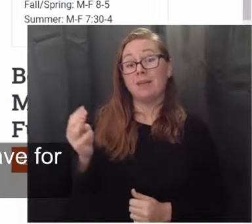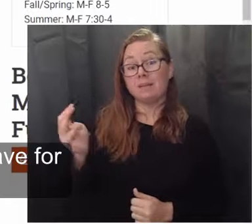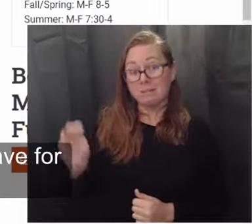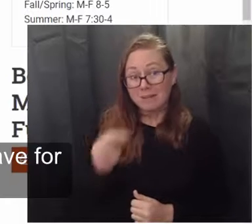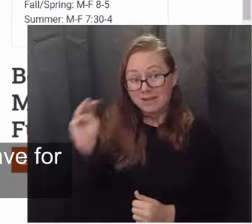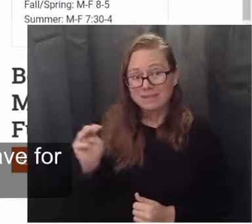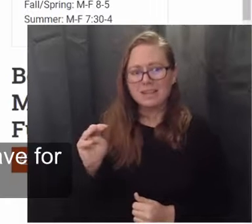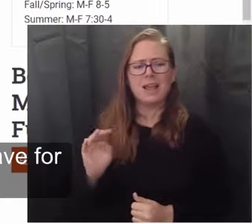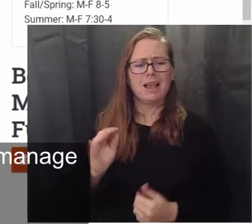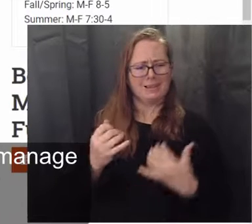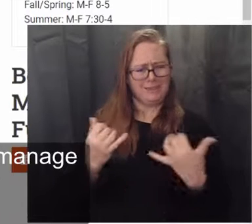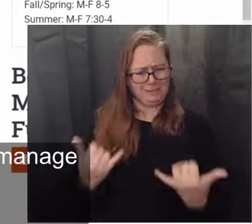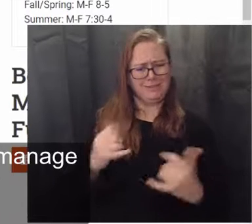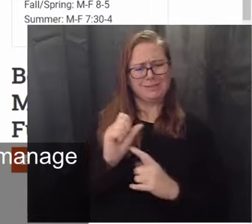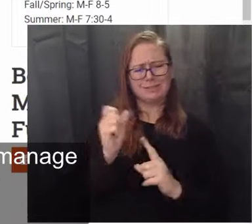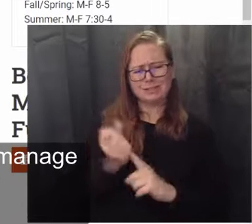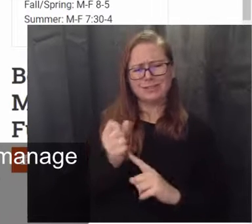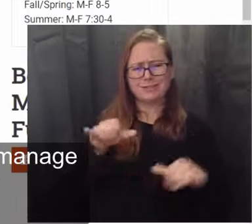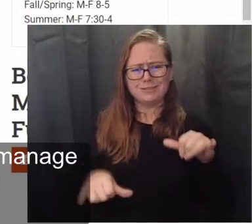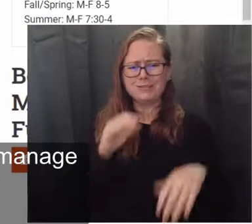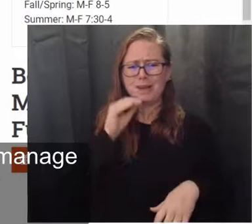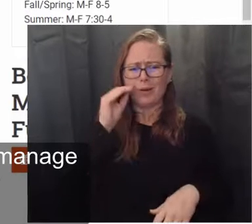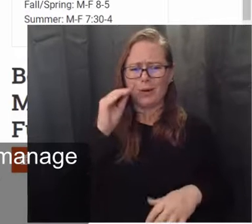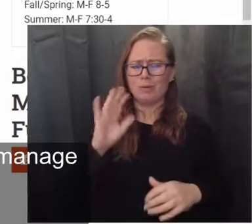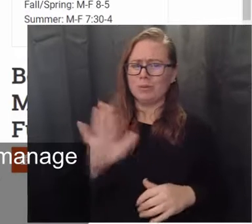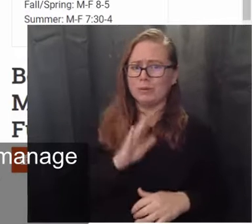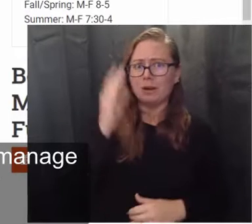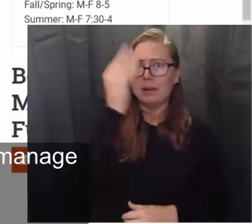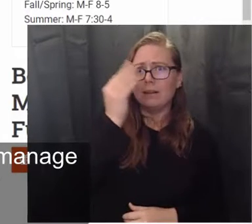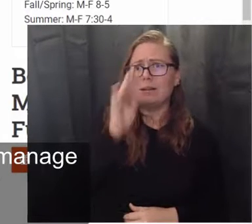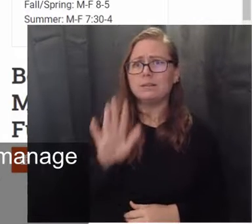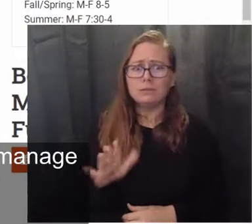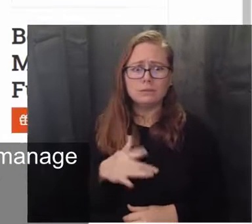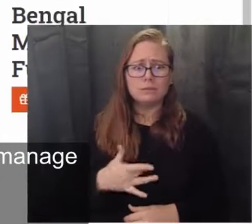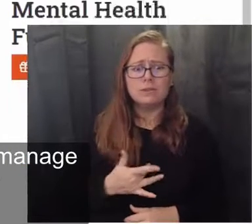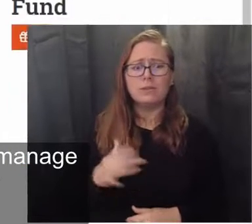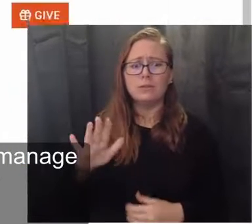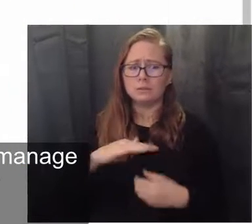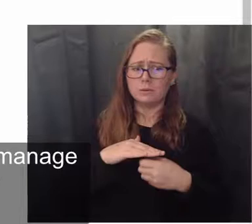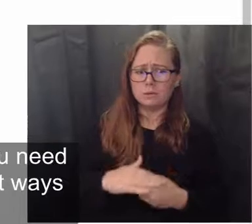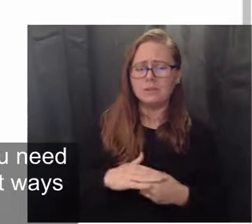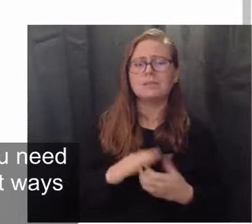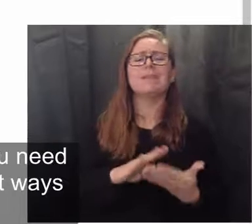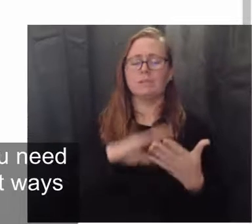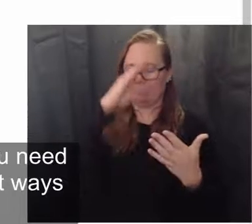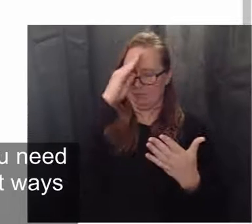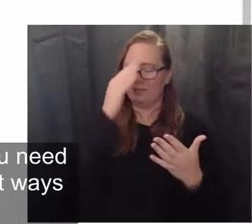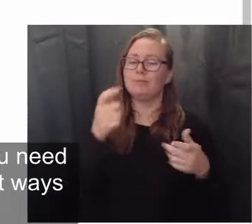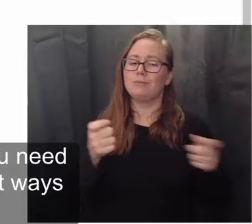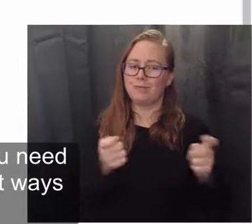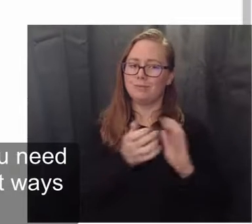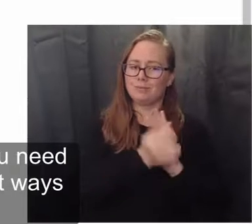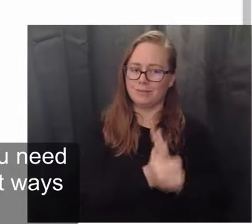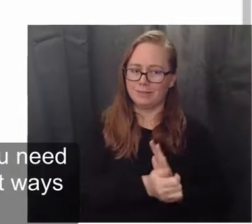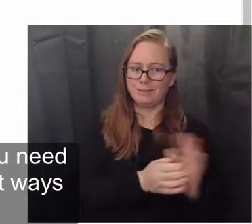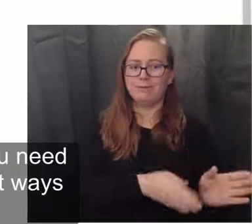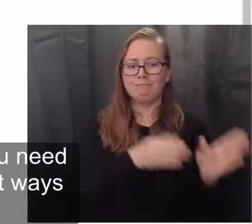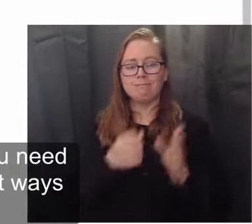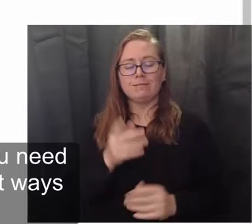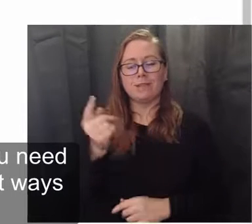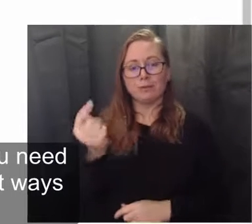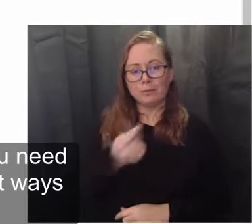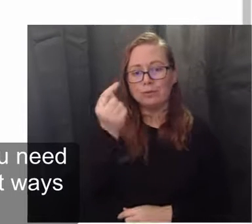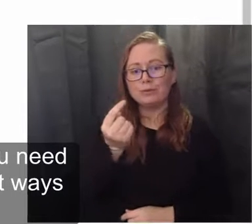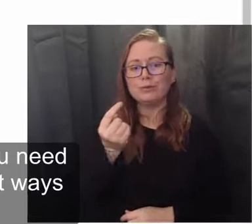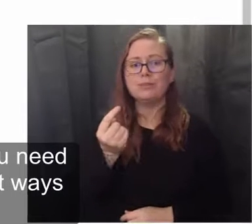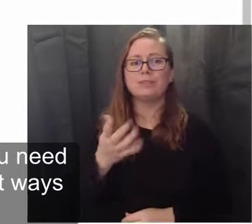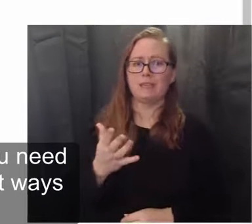you'll learn specific skills to manage thoughts, feelings, and stress around our current situation. On Tuesdays, it's social support, so